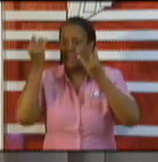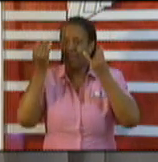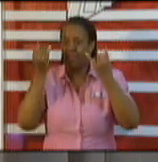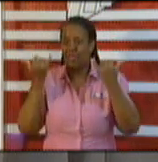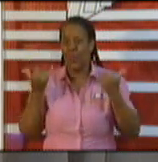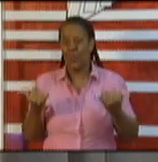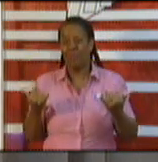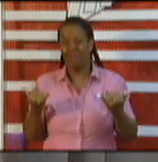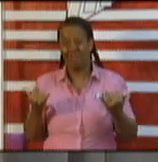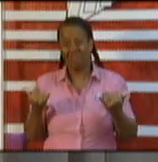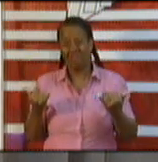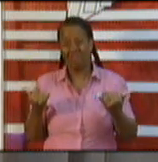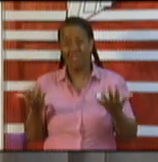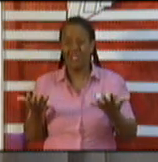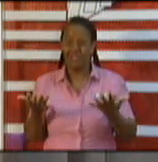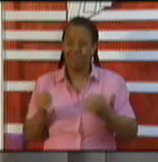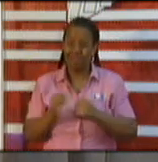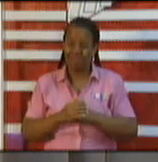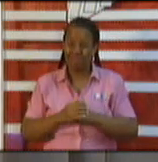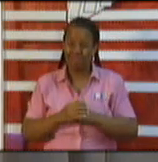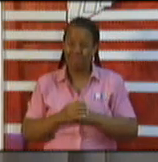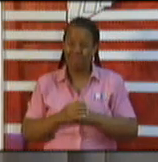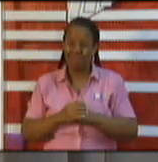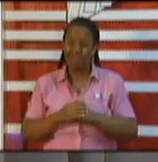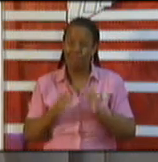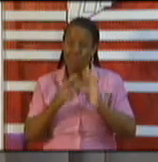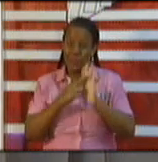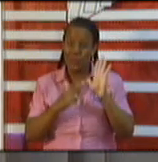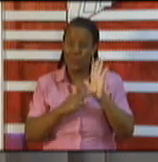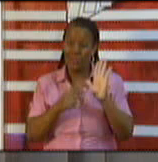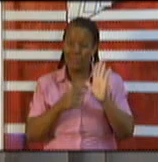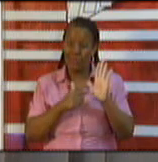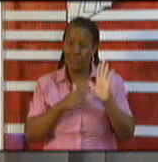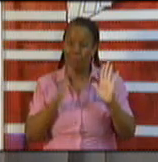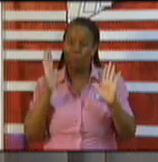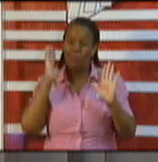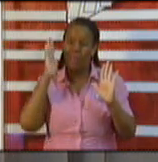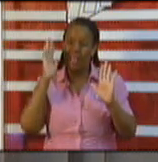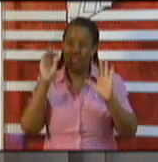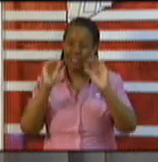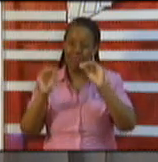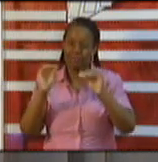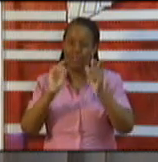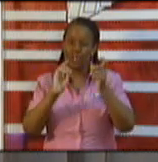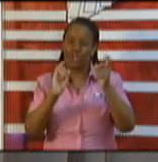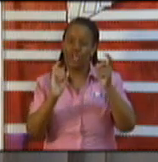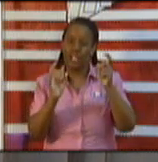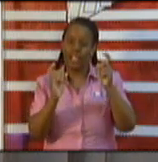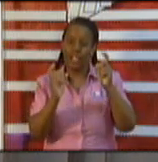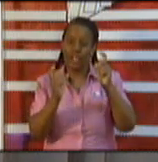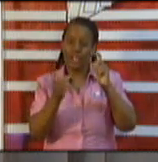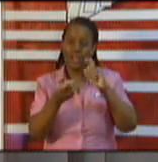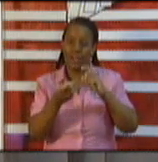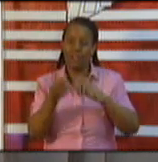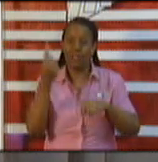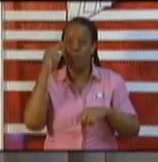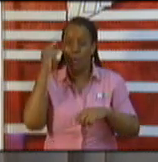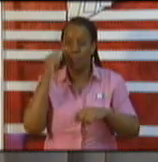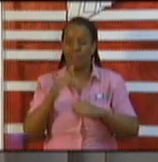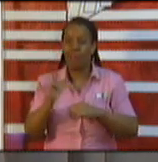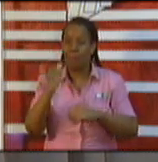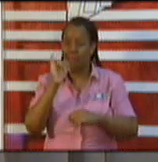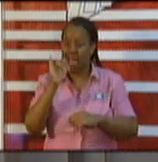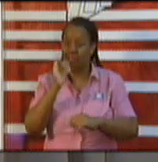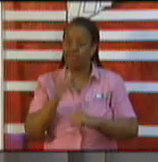that the regulations will be amended during the course of today. In fact, I've just approved it and we're currently waiting for the Prime Minister's sign-off.